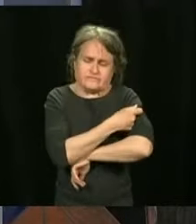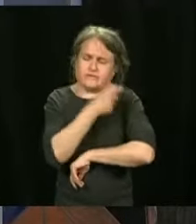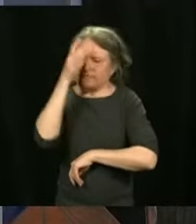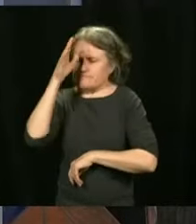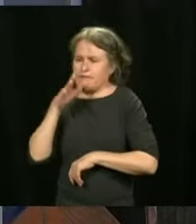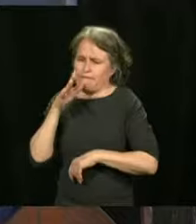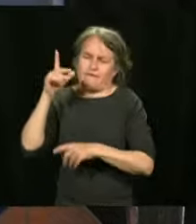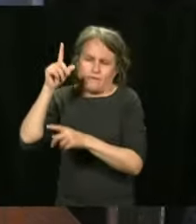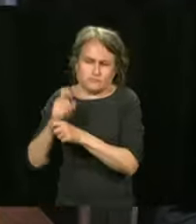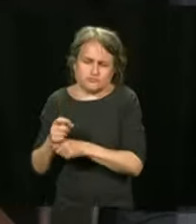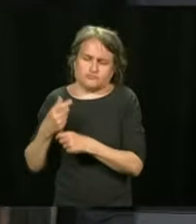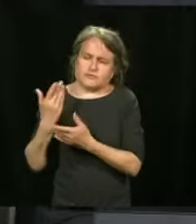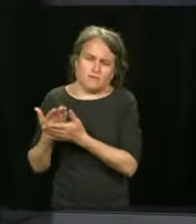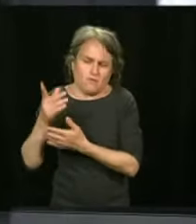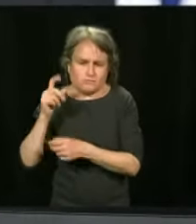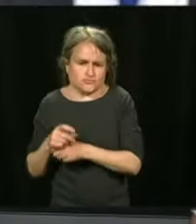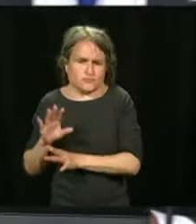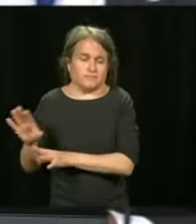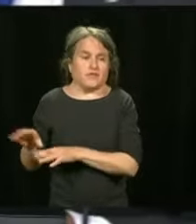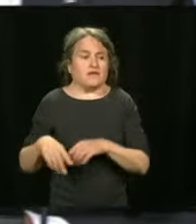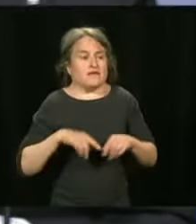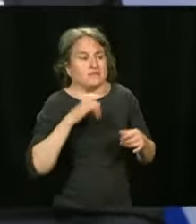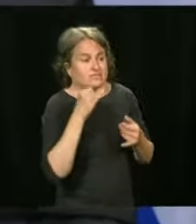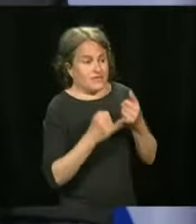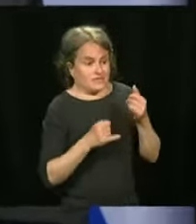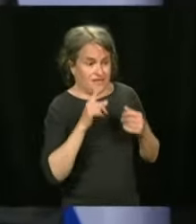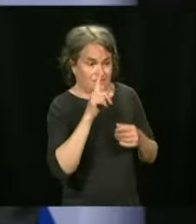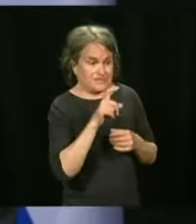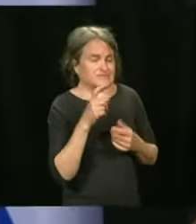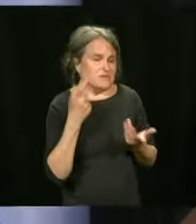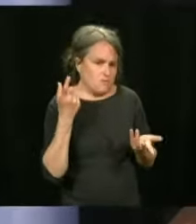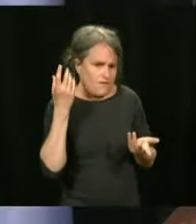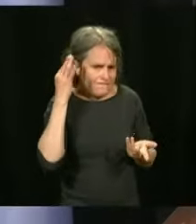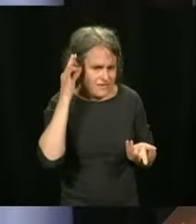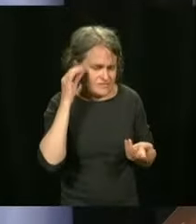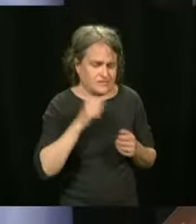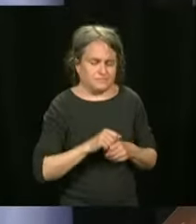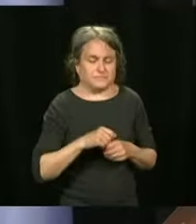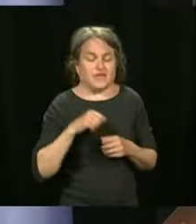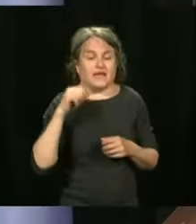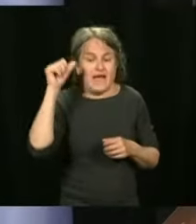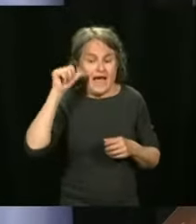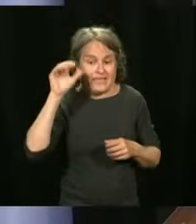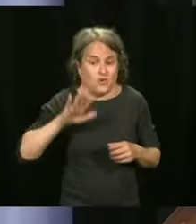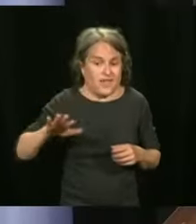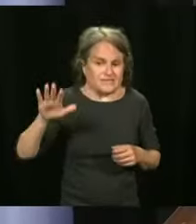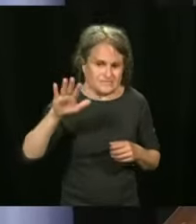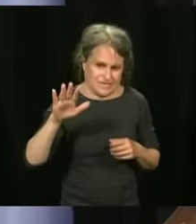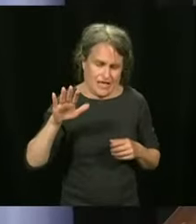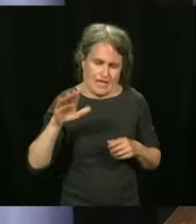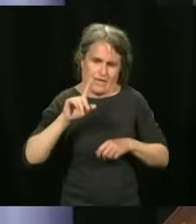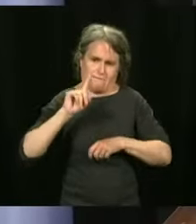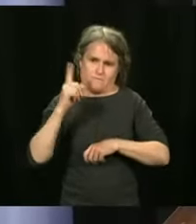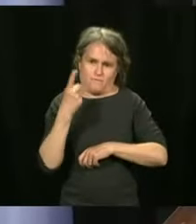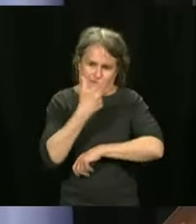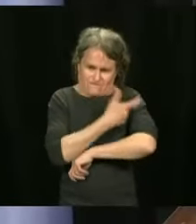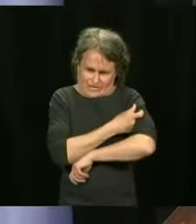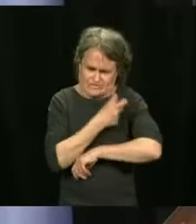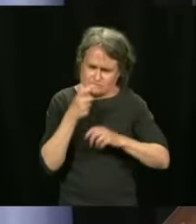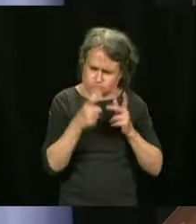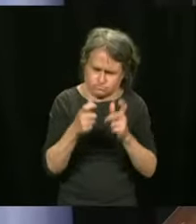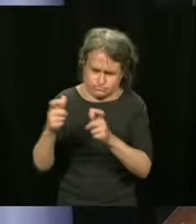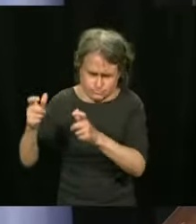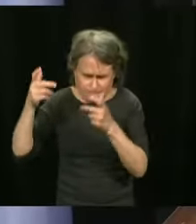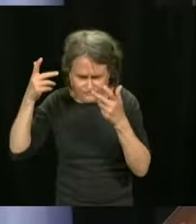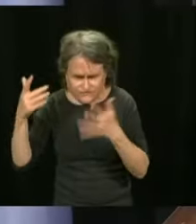And one last question in French. If all teens have received at least one first dose before back to school, will